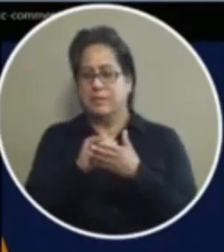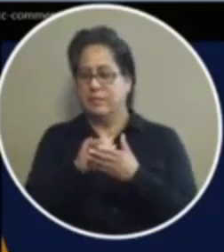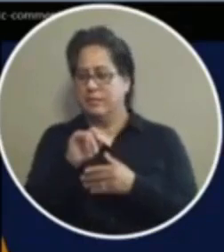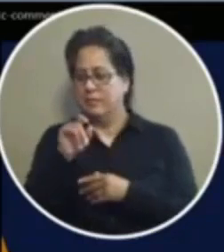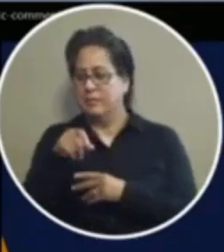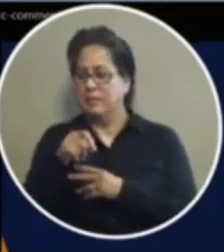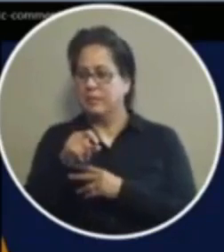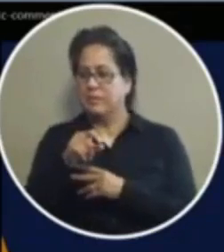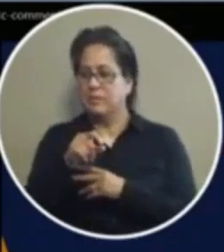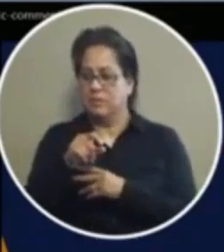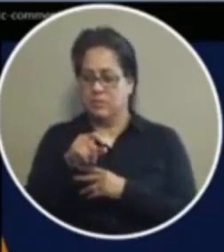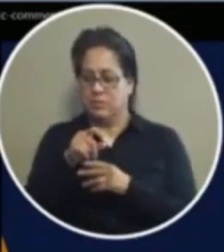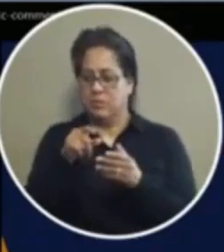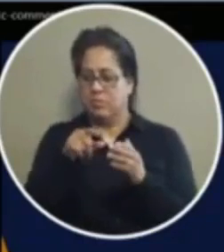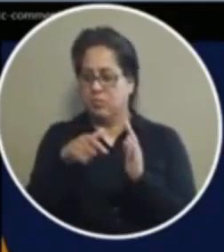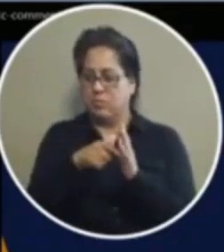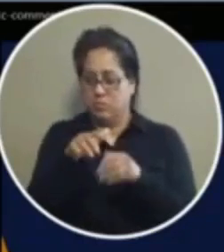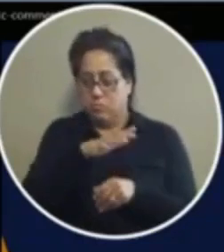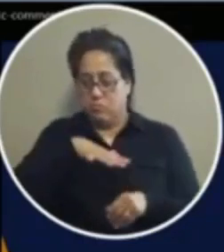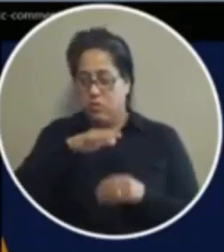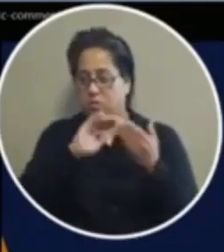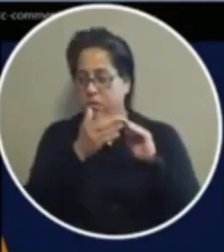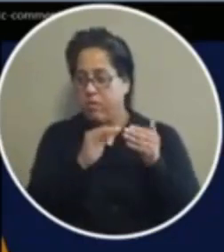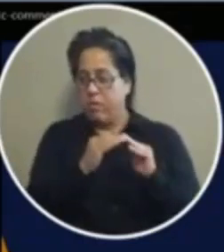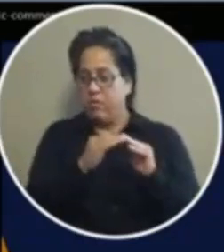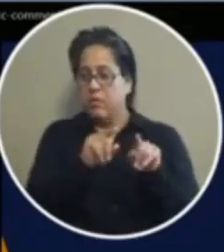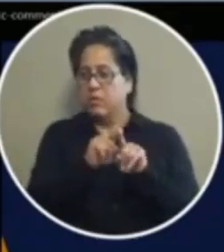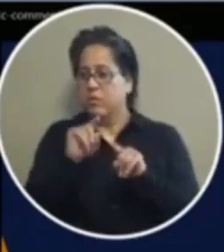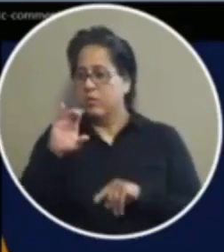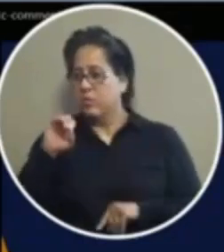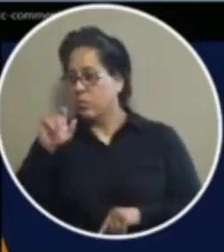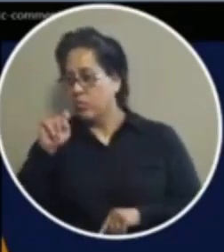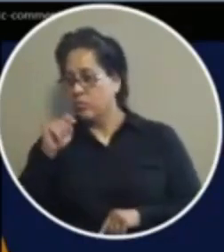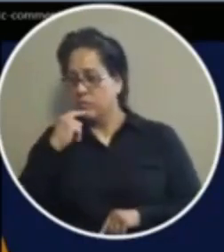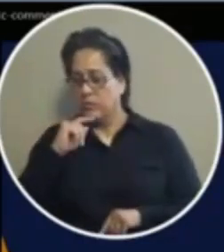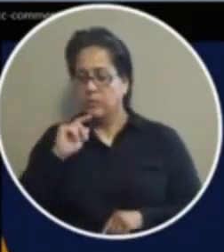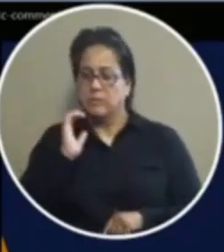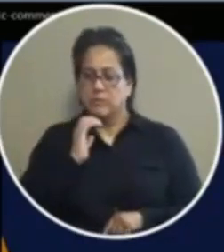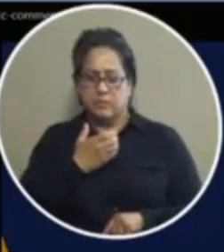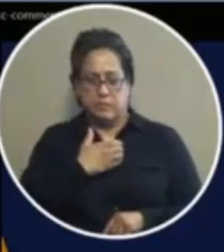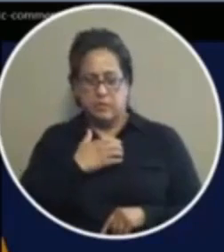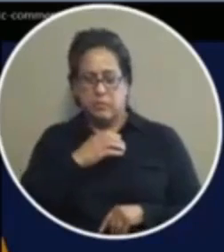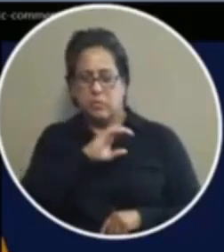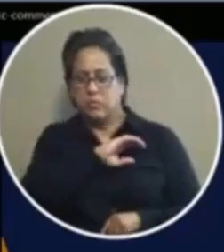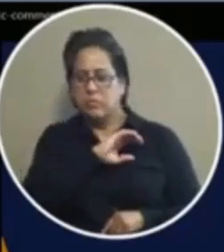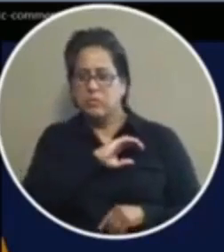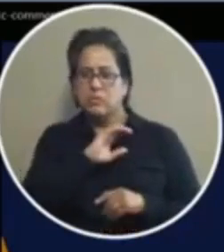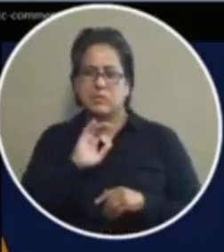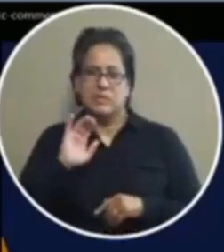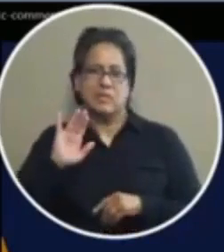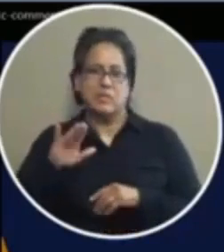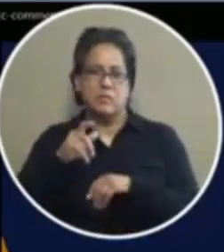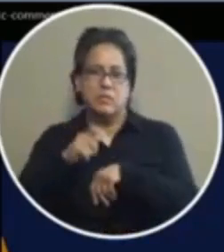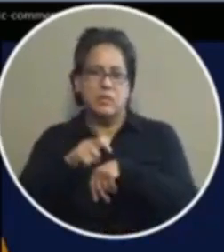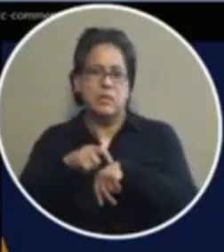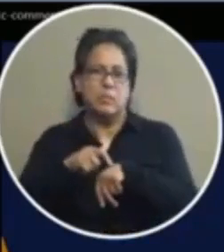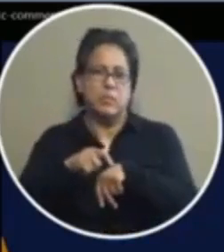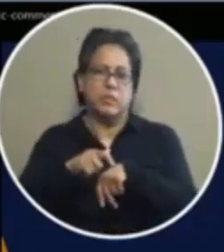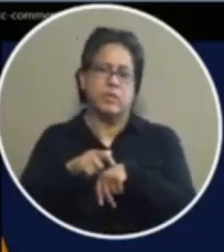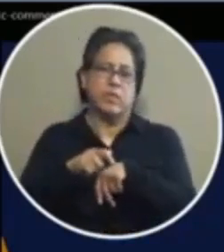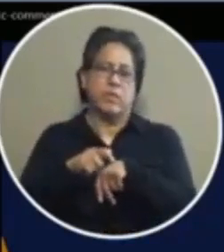be in this in this side of the town but like mr demores said a lot of our top of the police officers time is spent